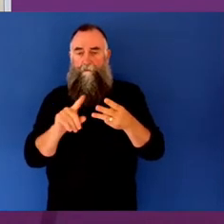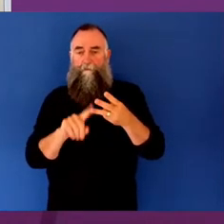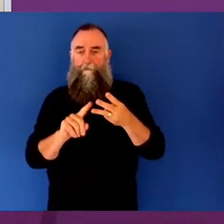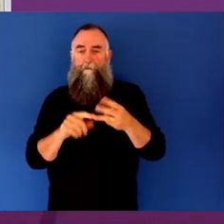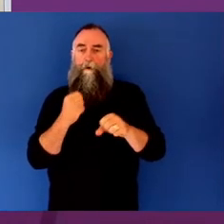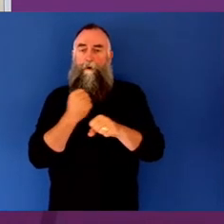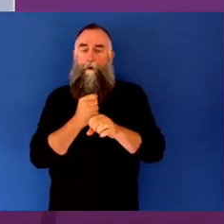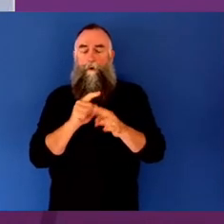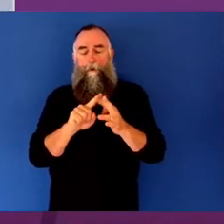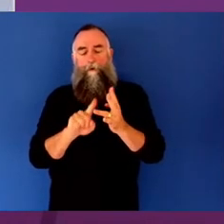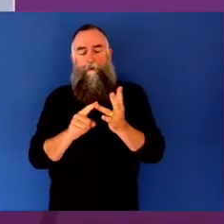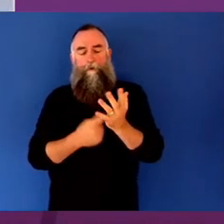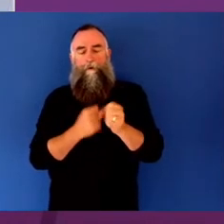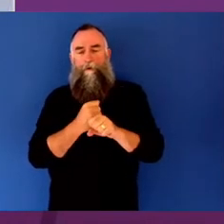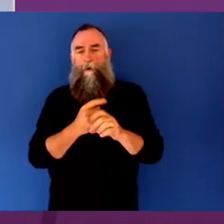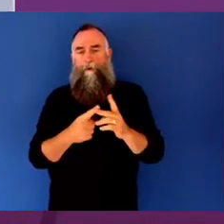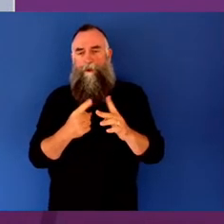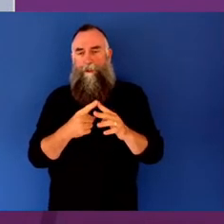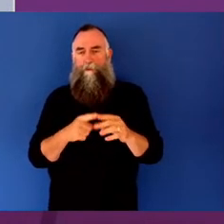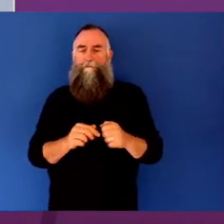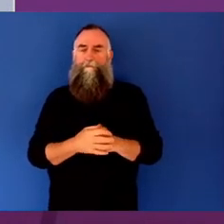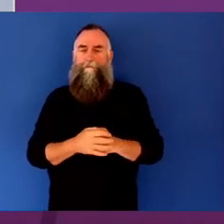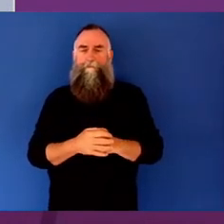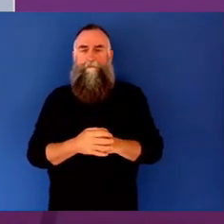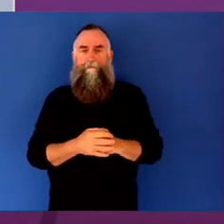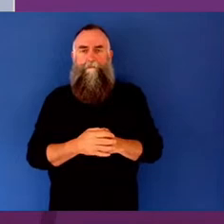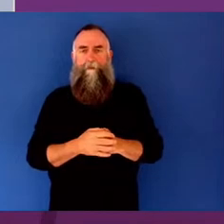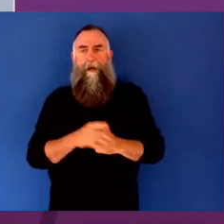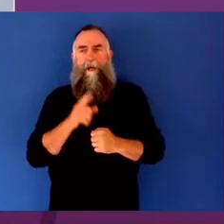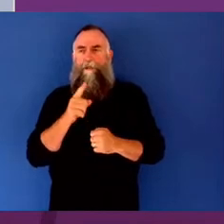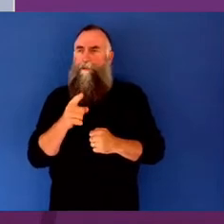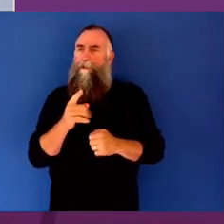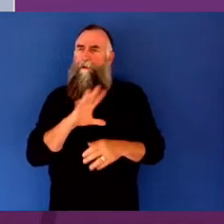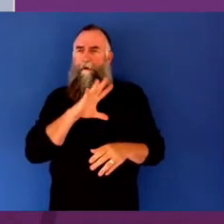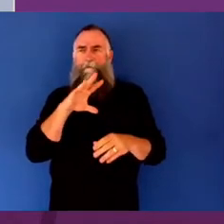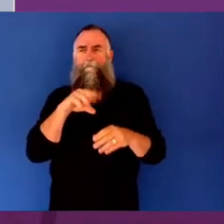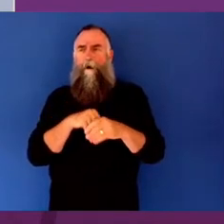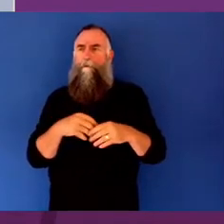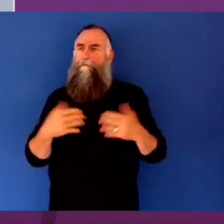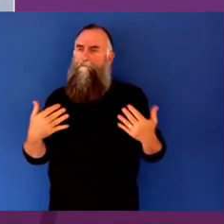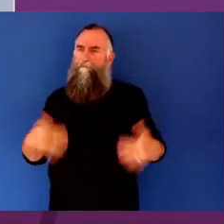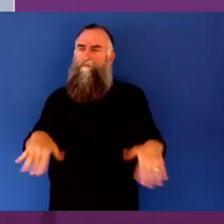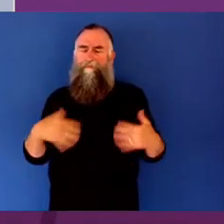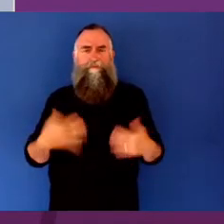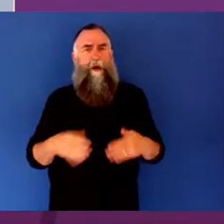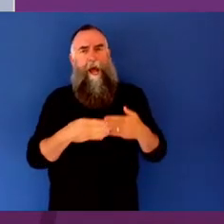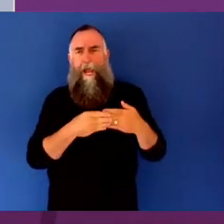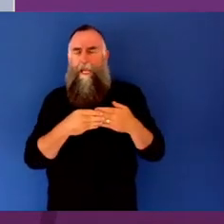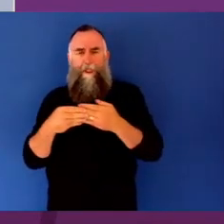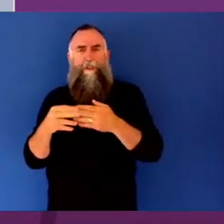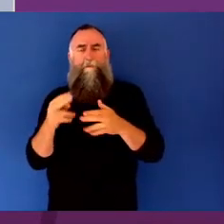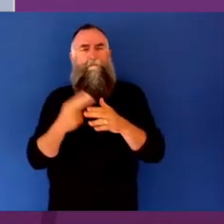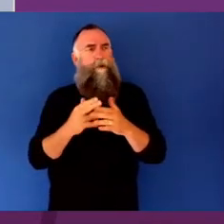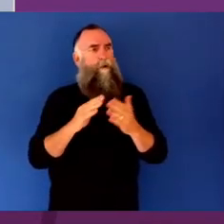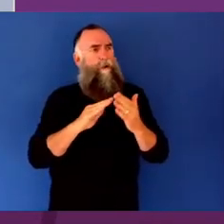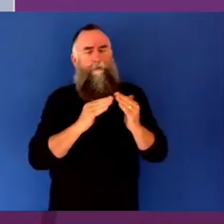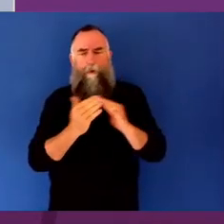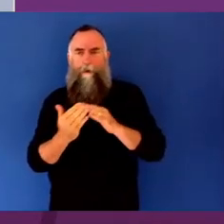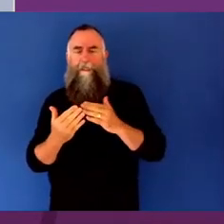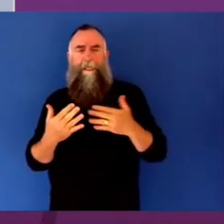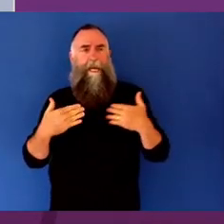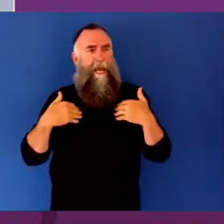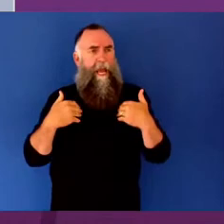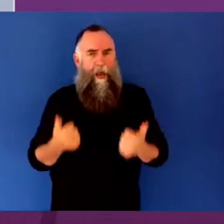and broad-ranging leadership, policy, service delivery experience in the community, public health and private sectors.